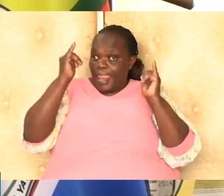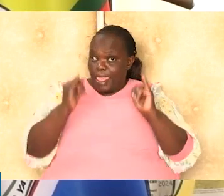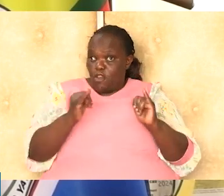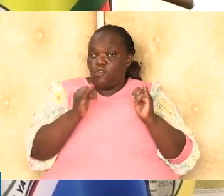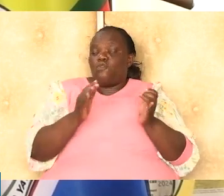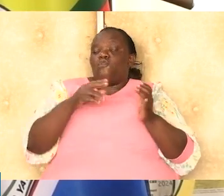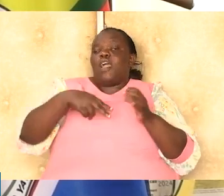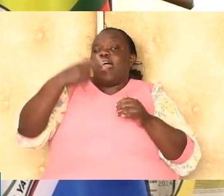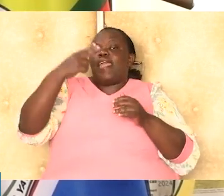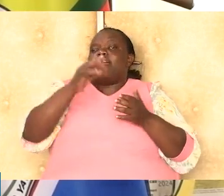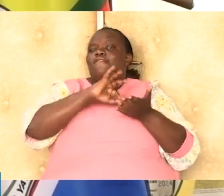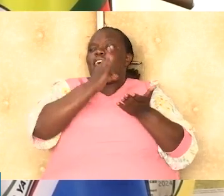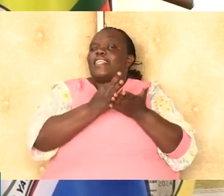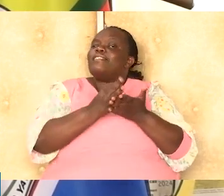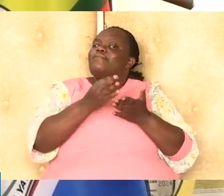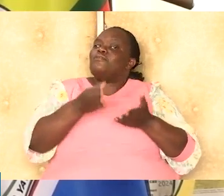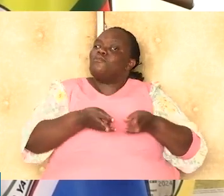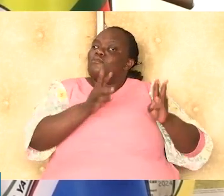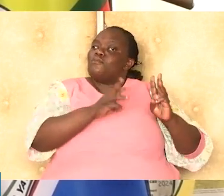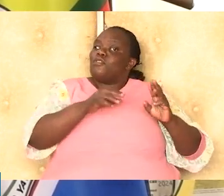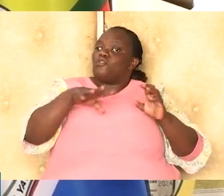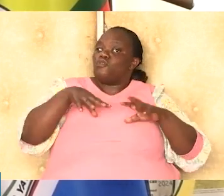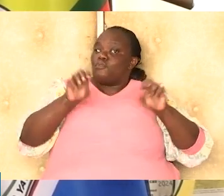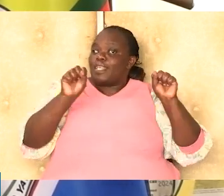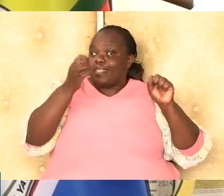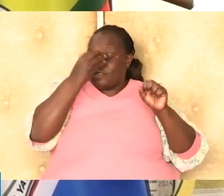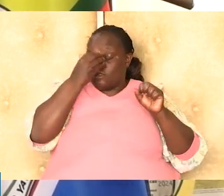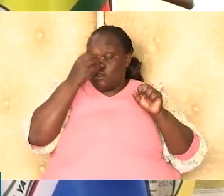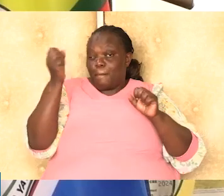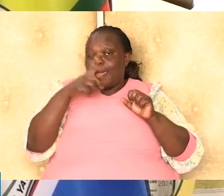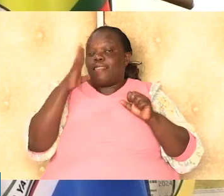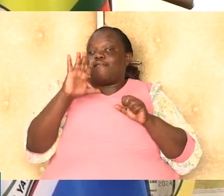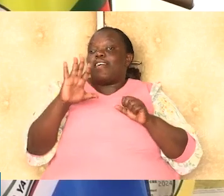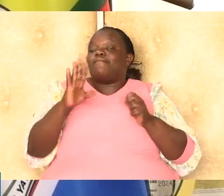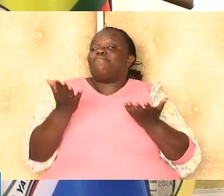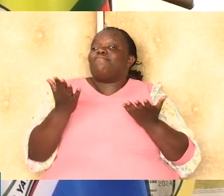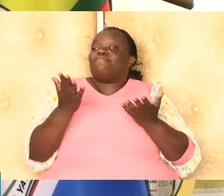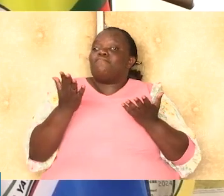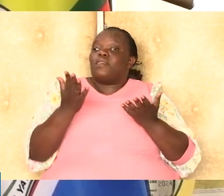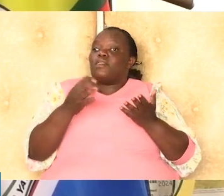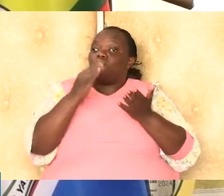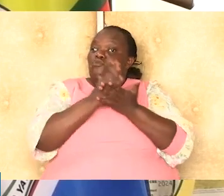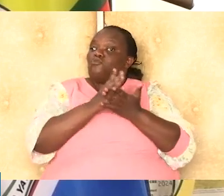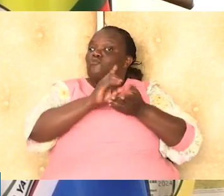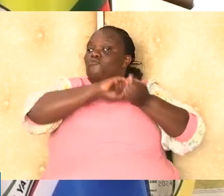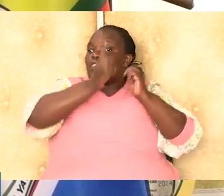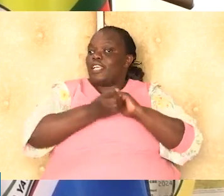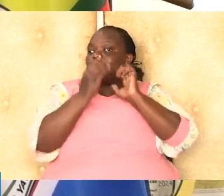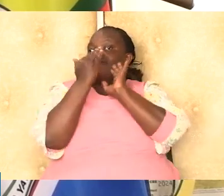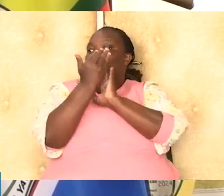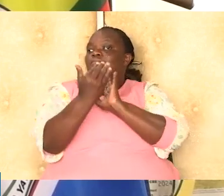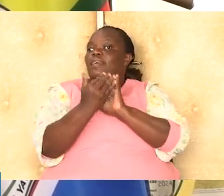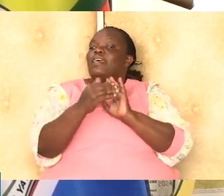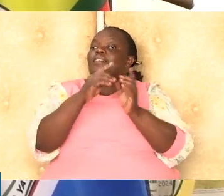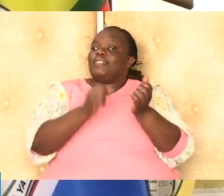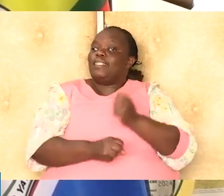funding model introduced by the HE President, William Ruto, on May 3, 2023, is a reformed approach that supports